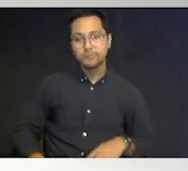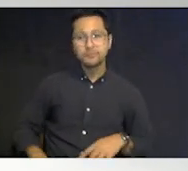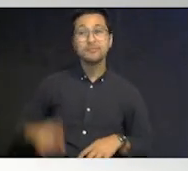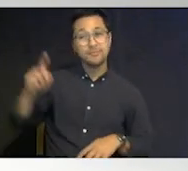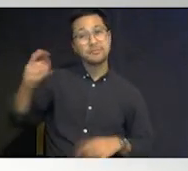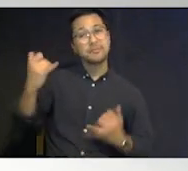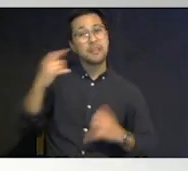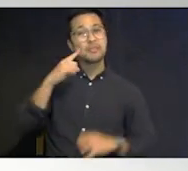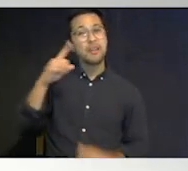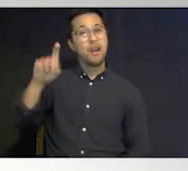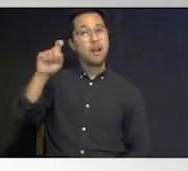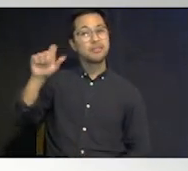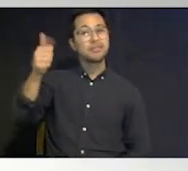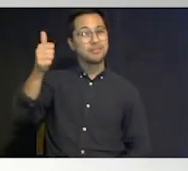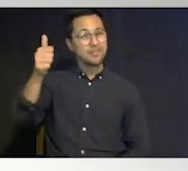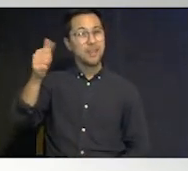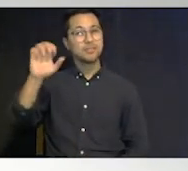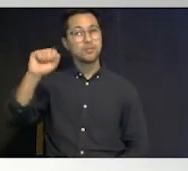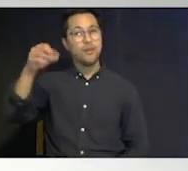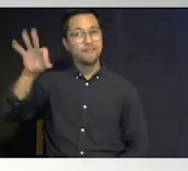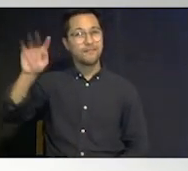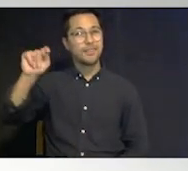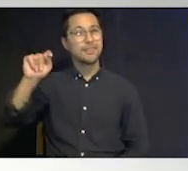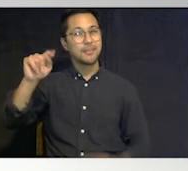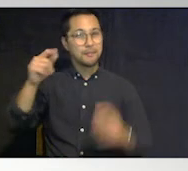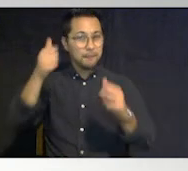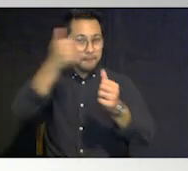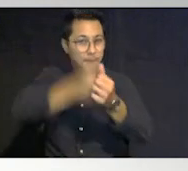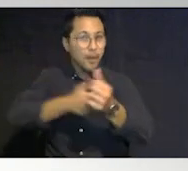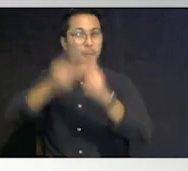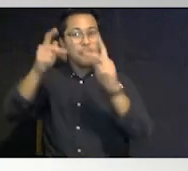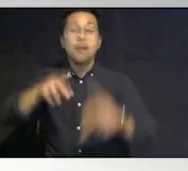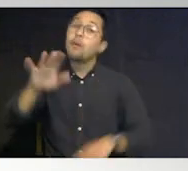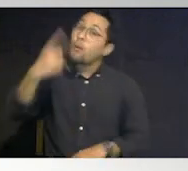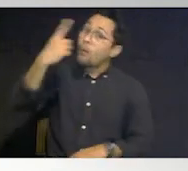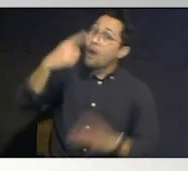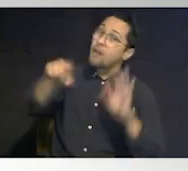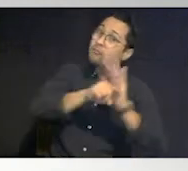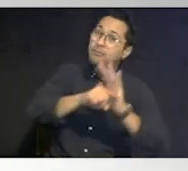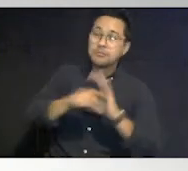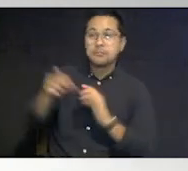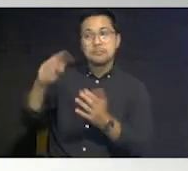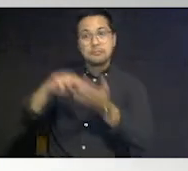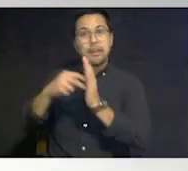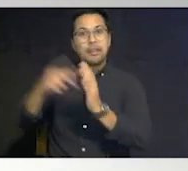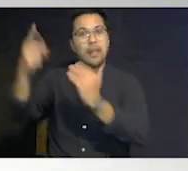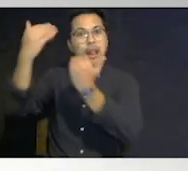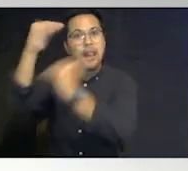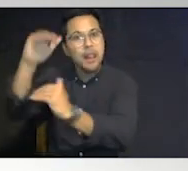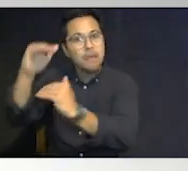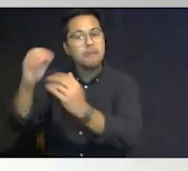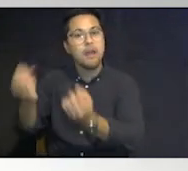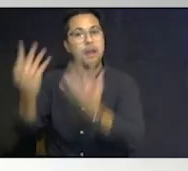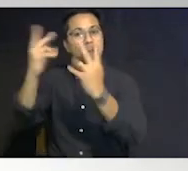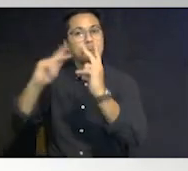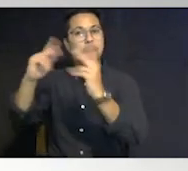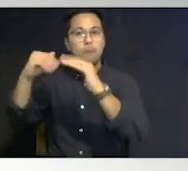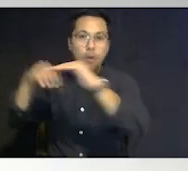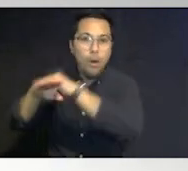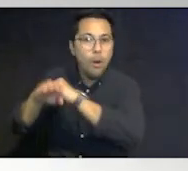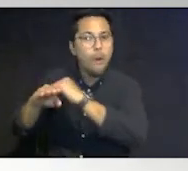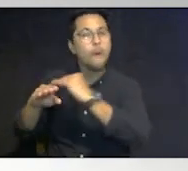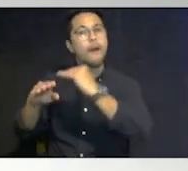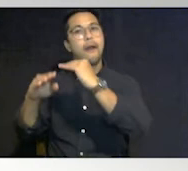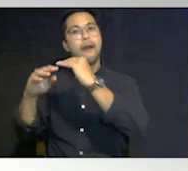as 110 square feet per person the problem then of course means that they can't allow as many people in those shelters